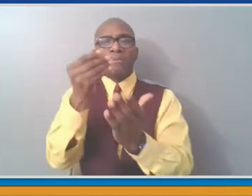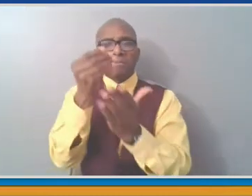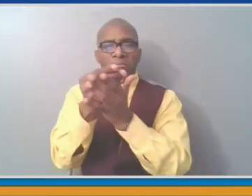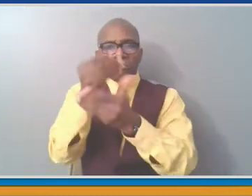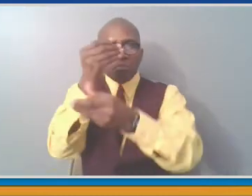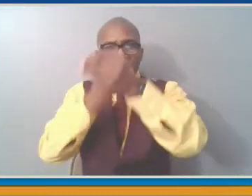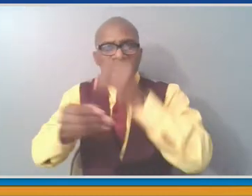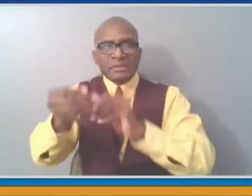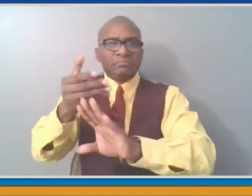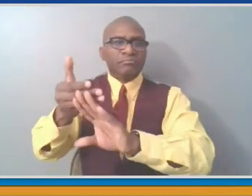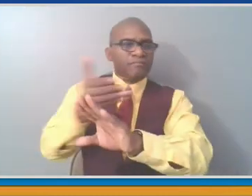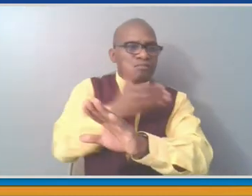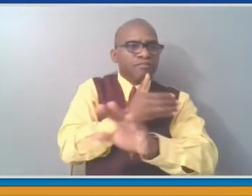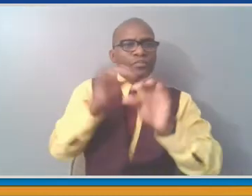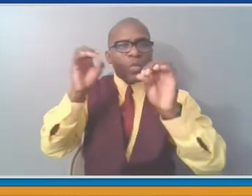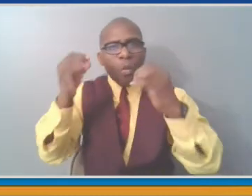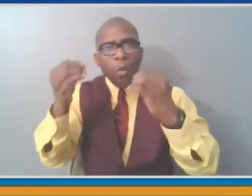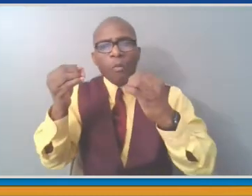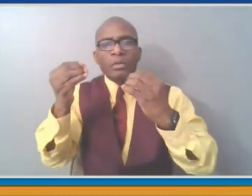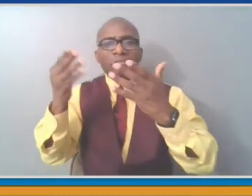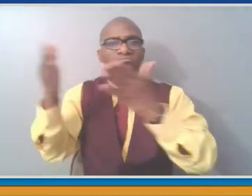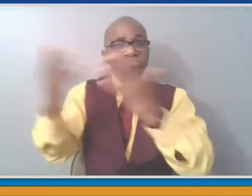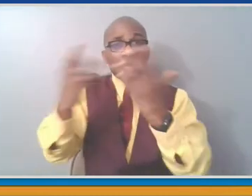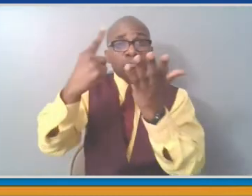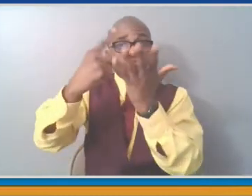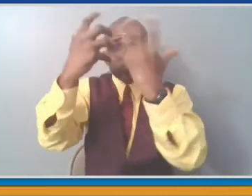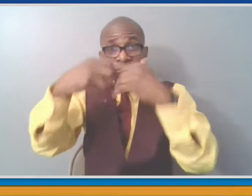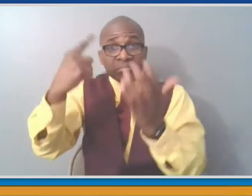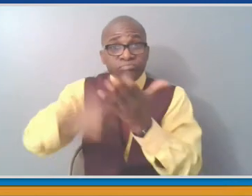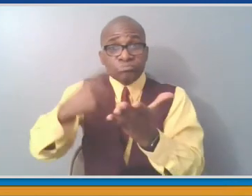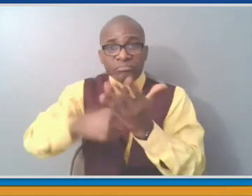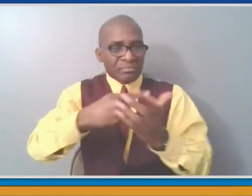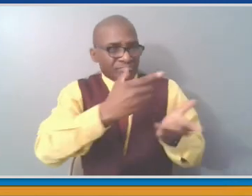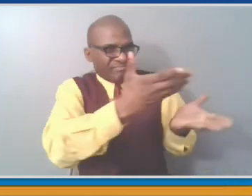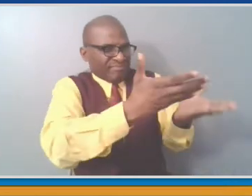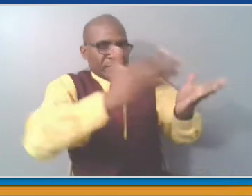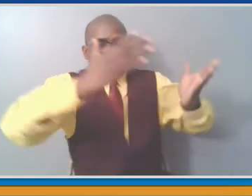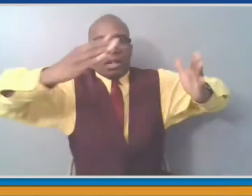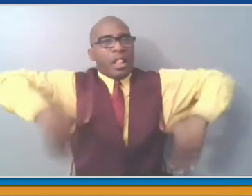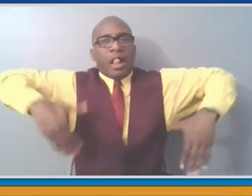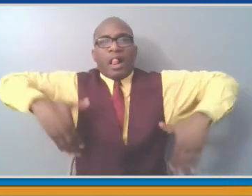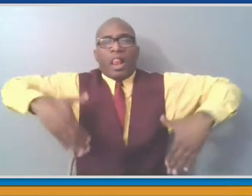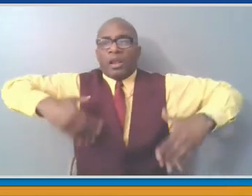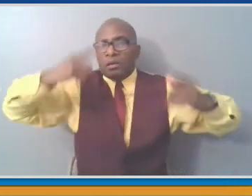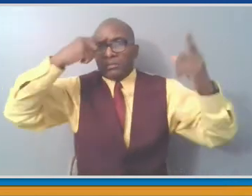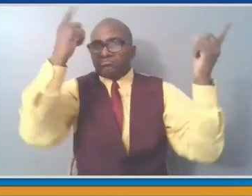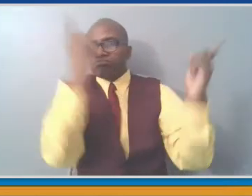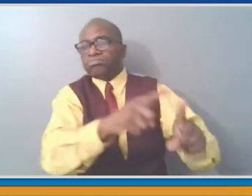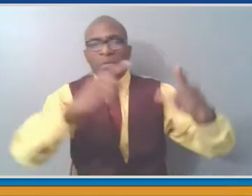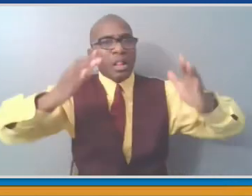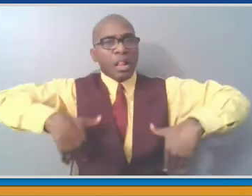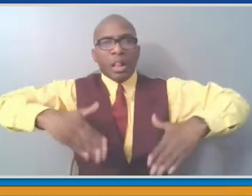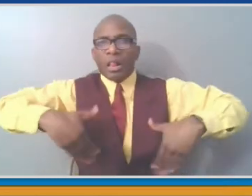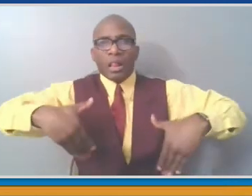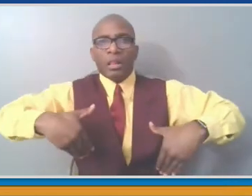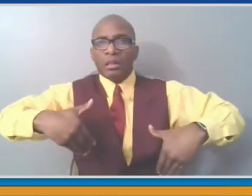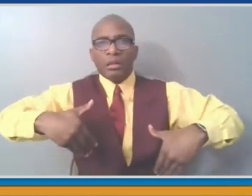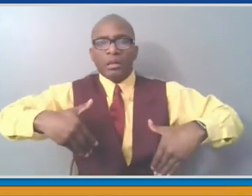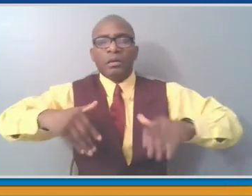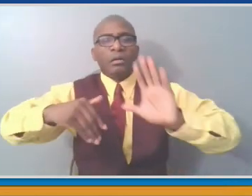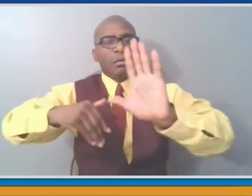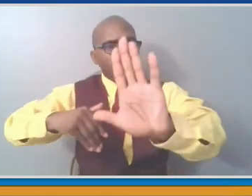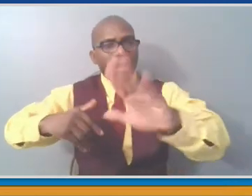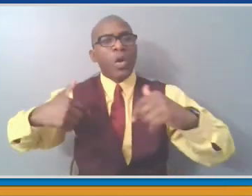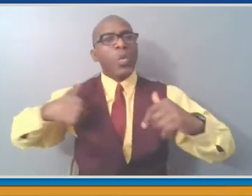issues advance getting, you know, concrete information. So while the plan was being put together for review by parks management or by senior